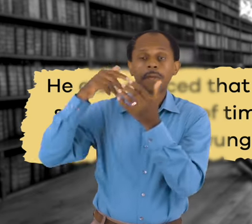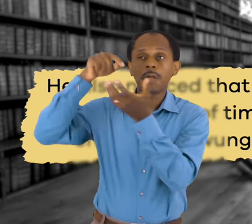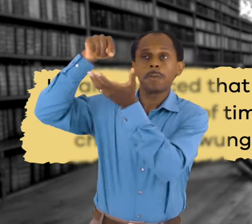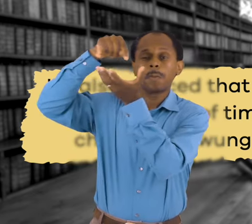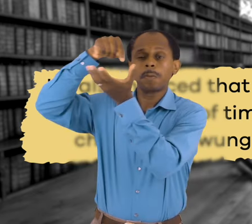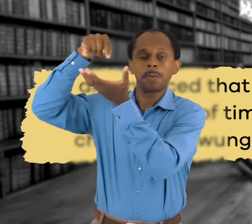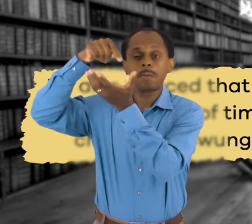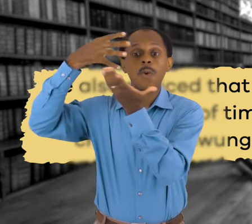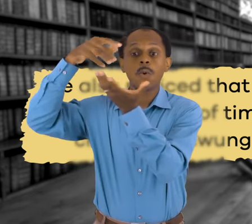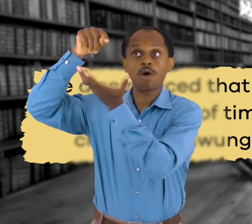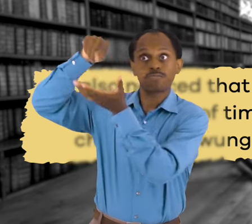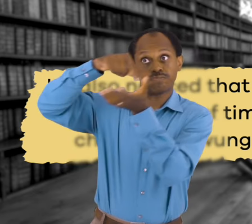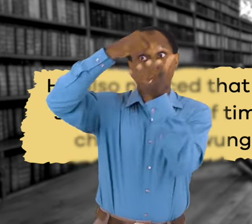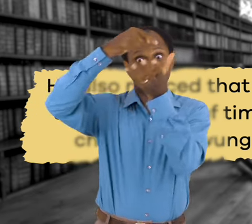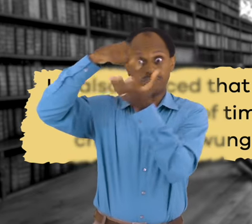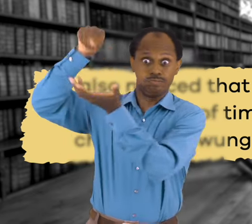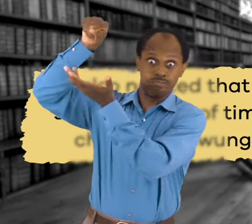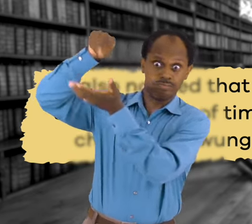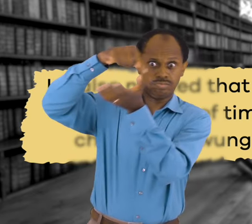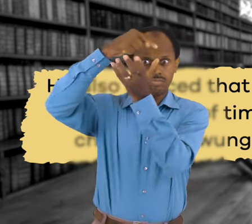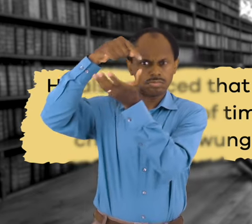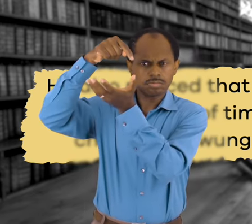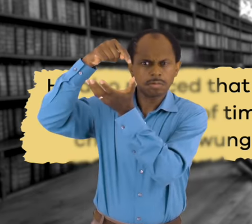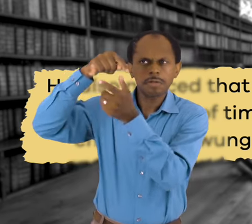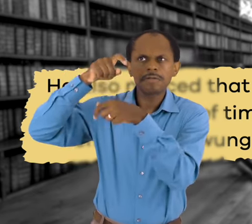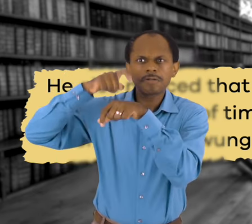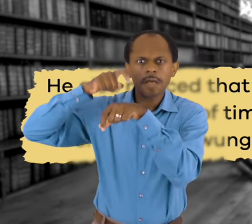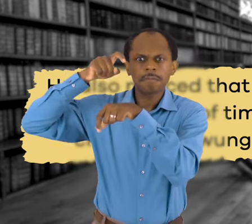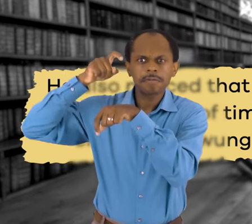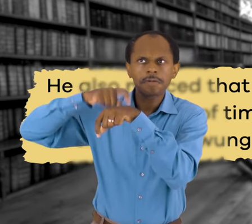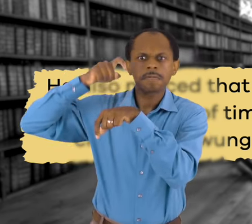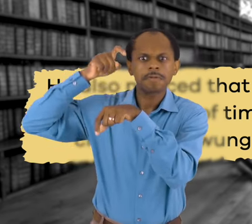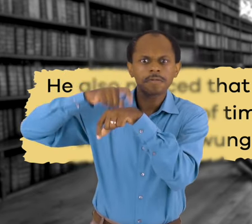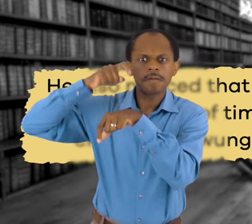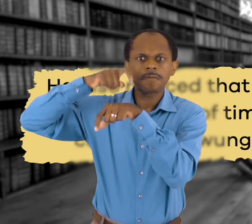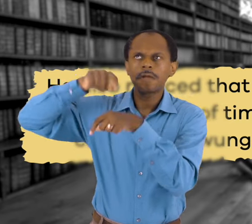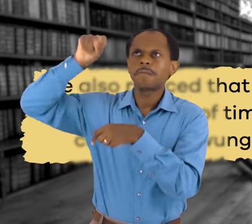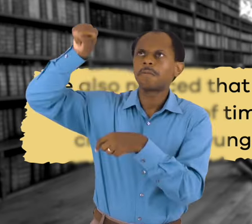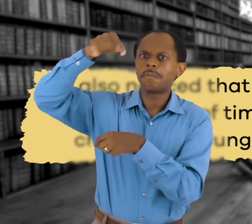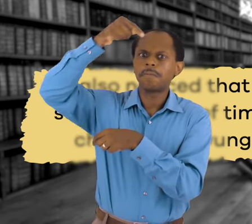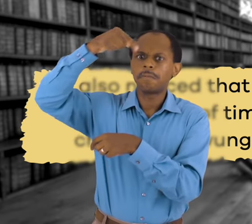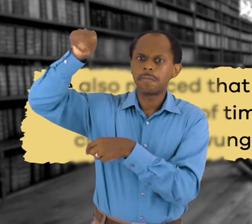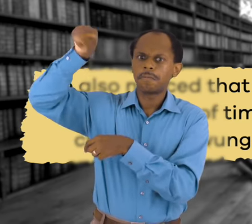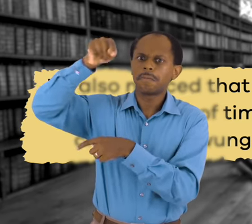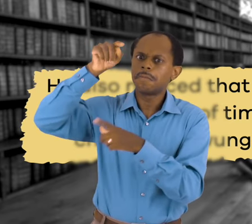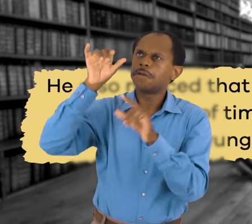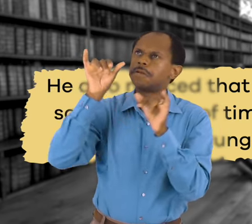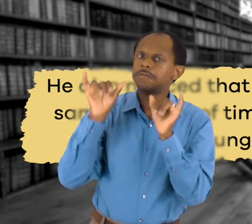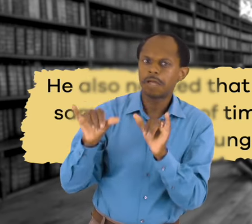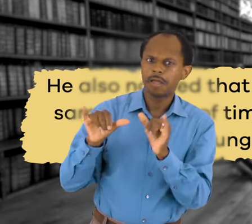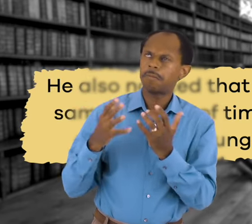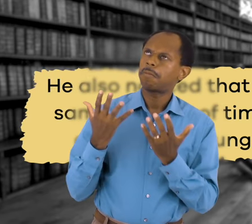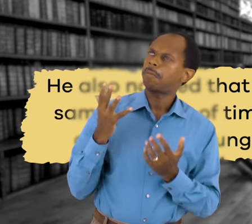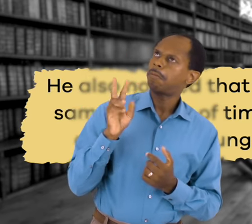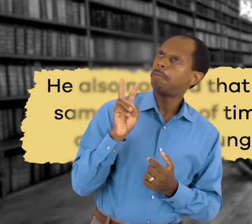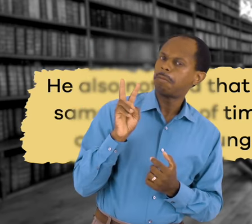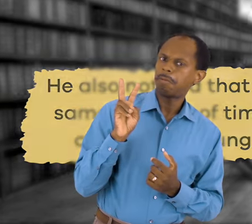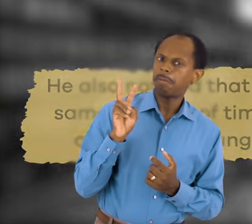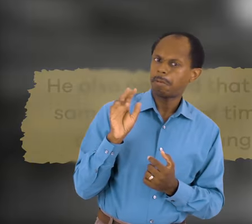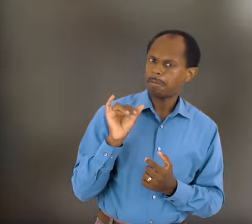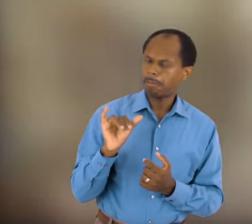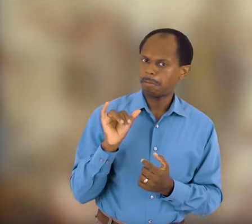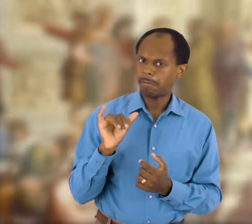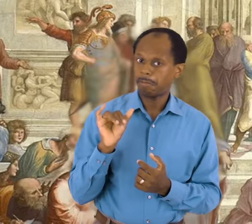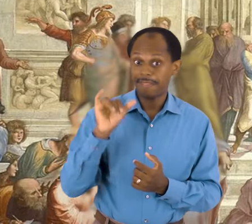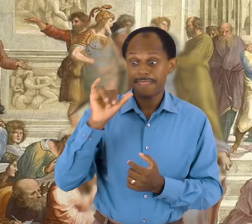that the swinging took the same amount of time whether or not the chandelier swung a lot or just a